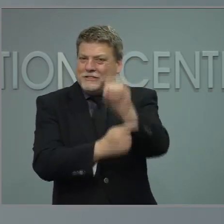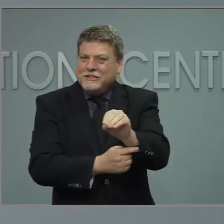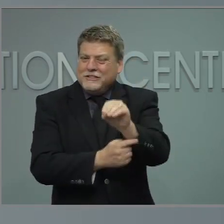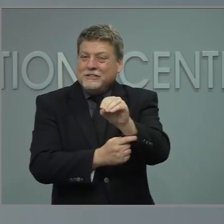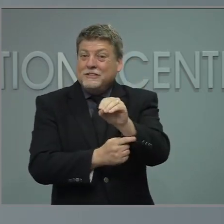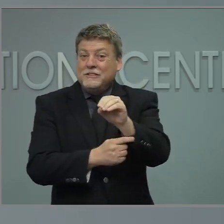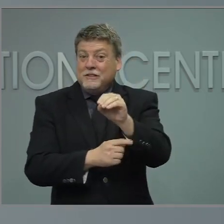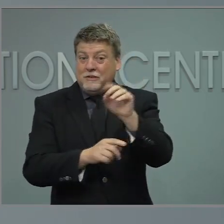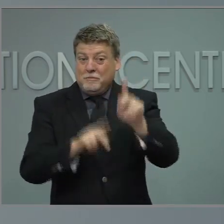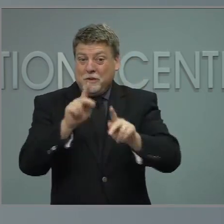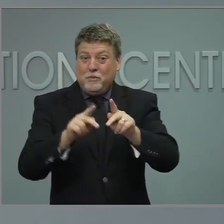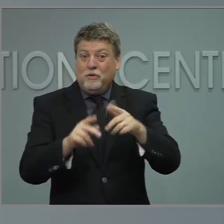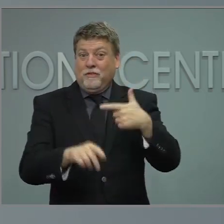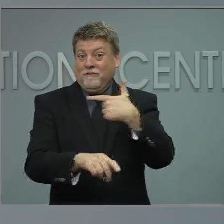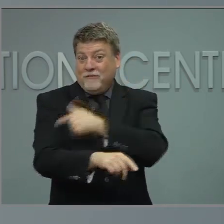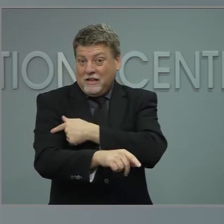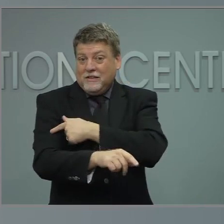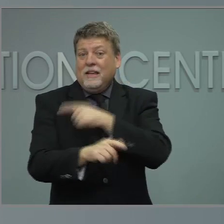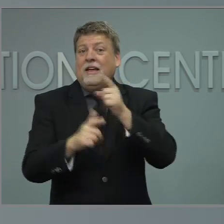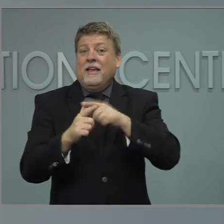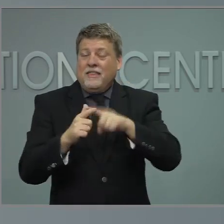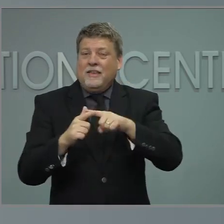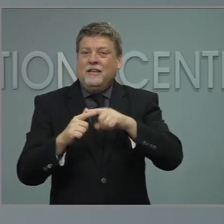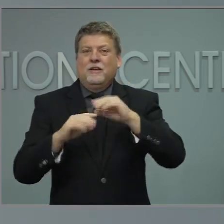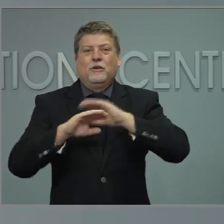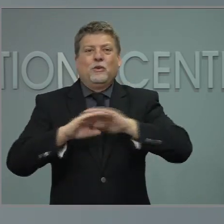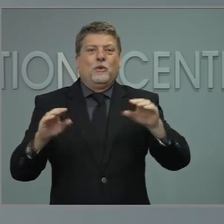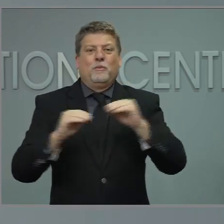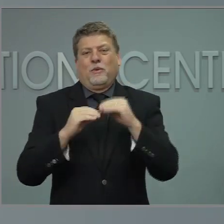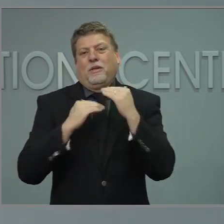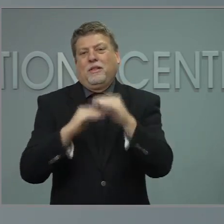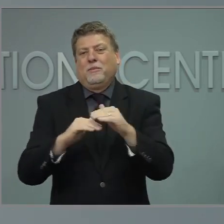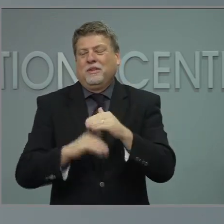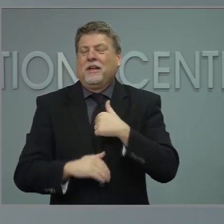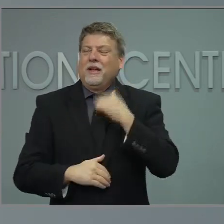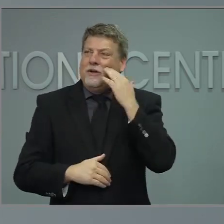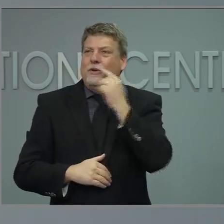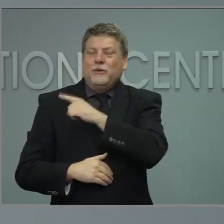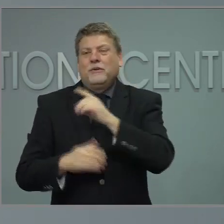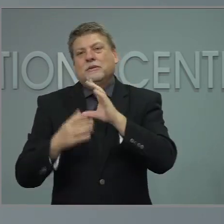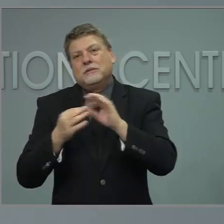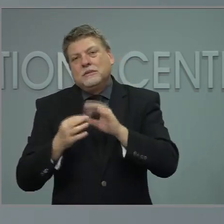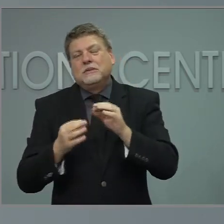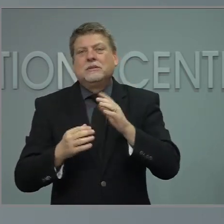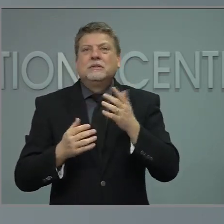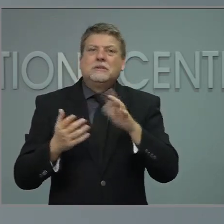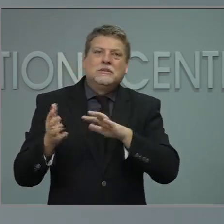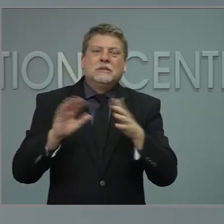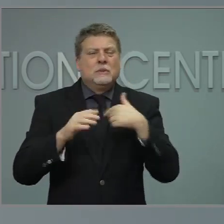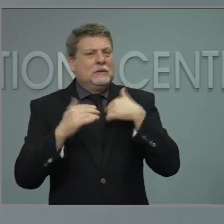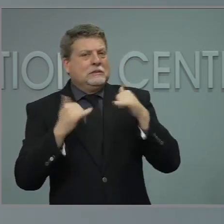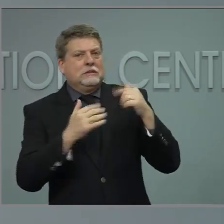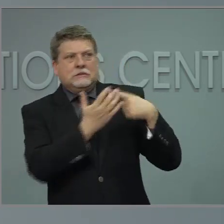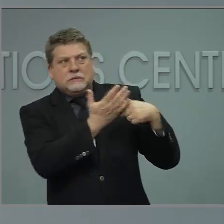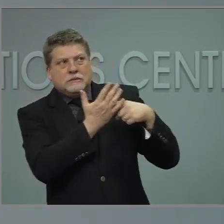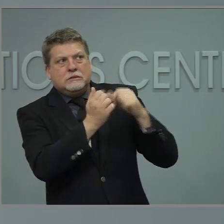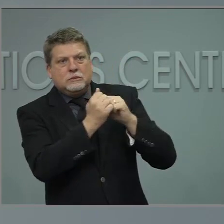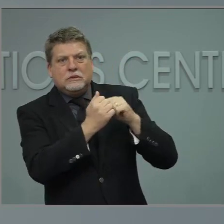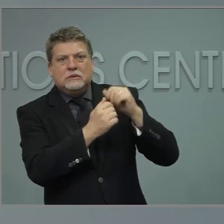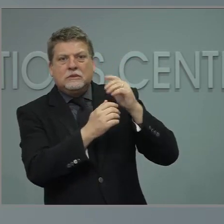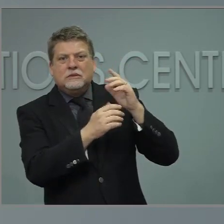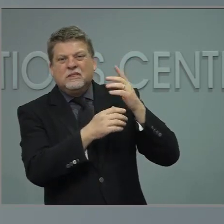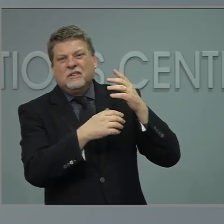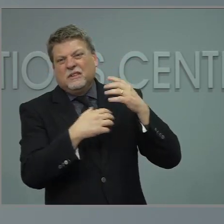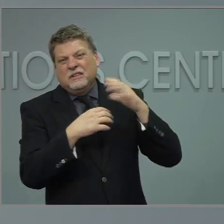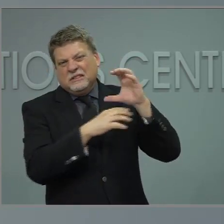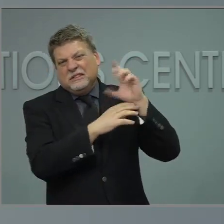before mandates can be lifted? I know you sort of said that there's still those ongoing conversations, but when can the public